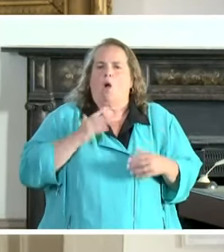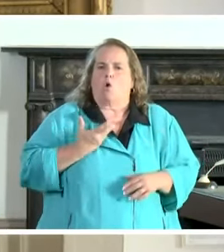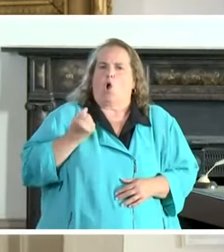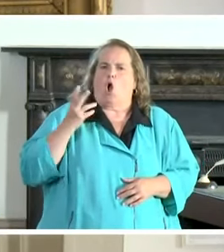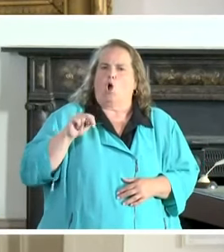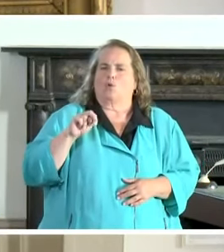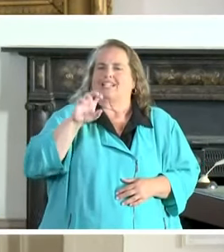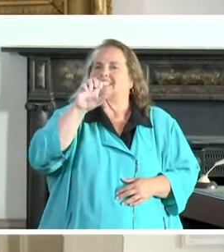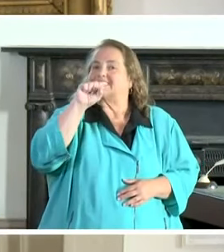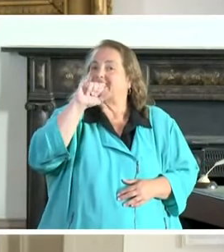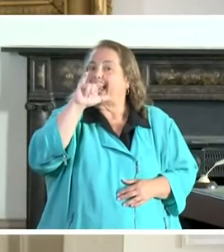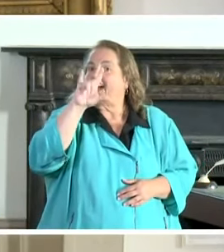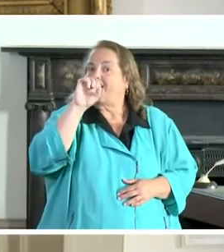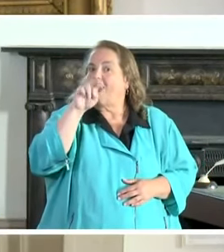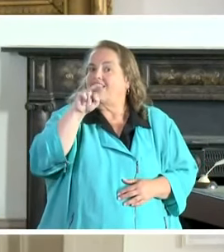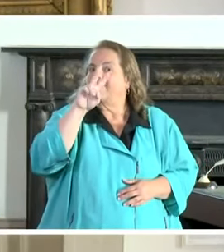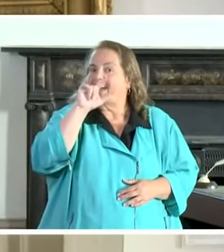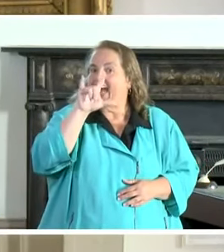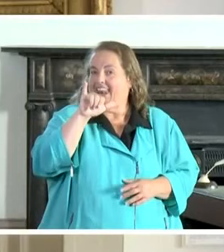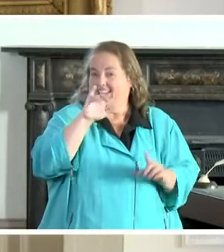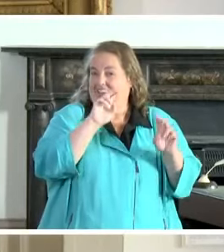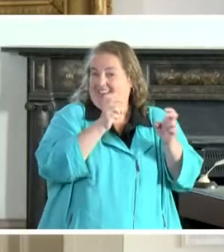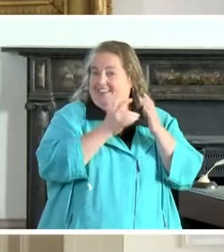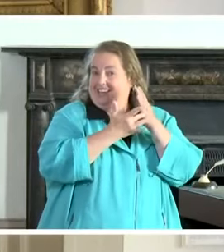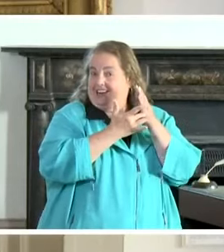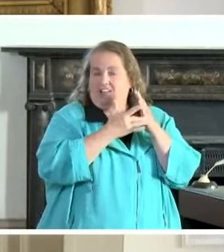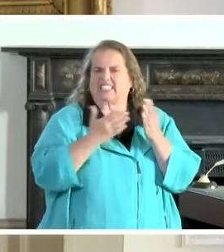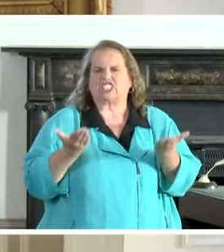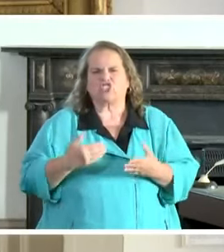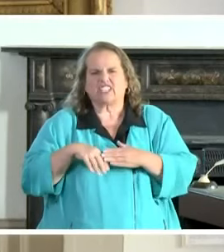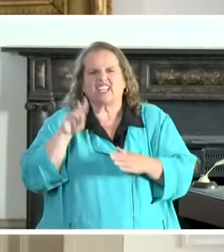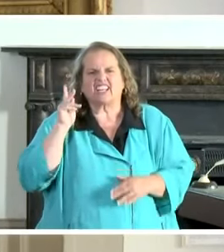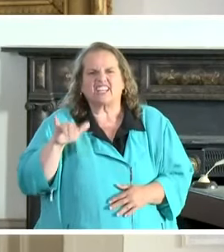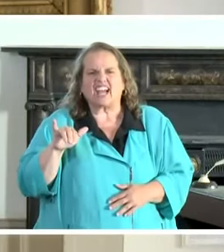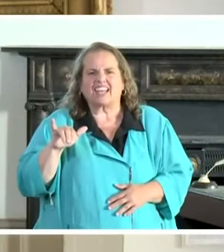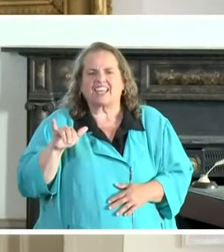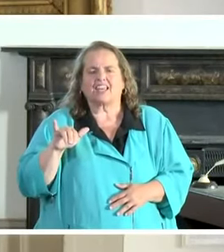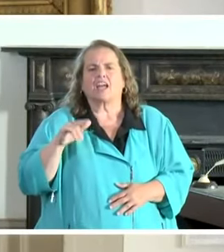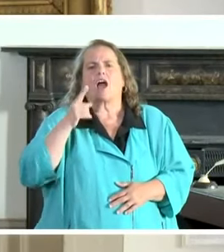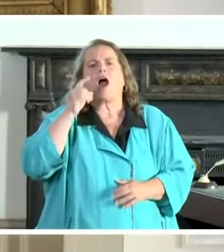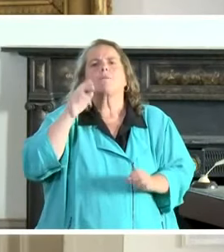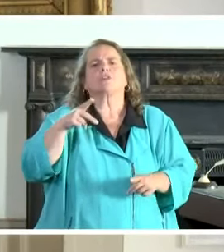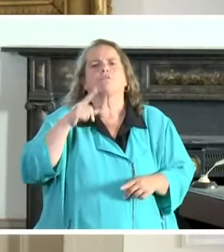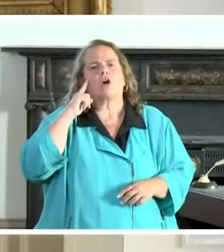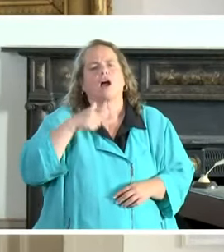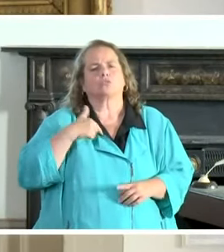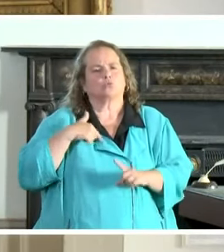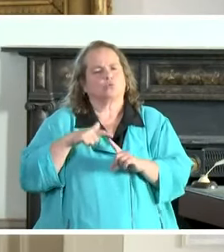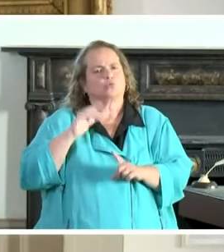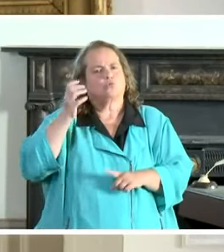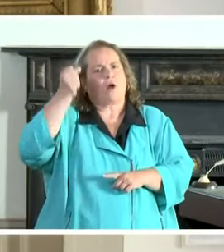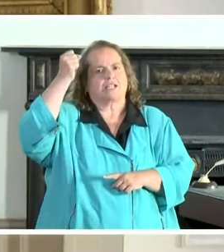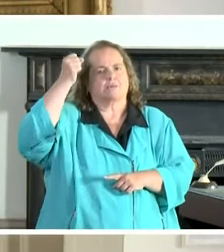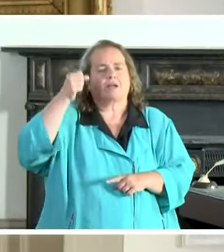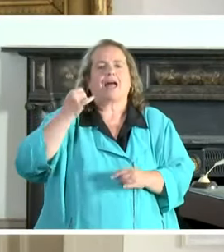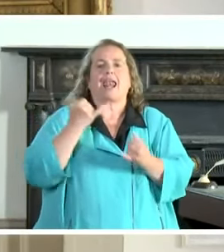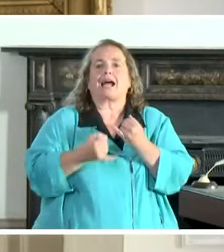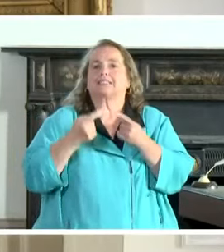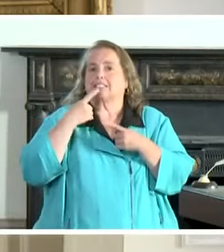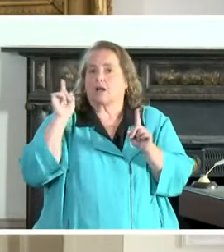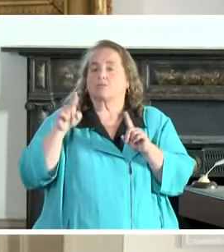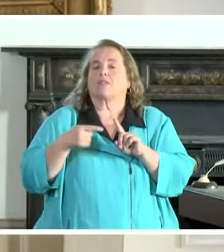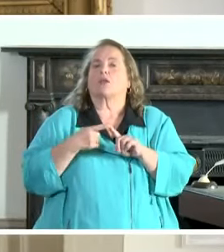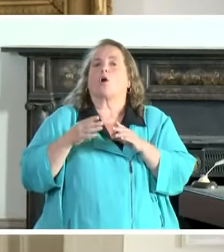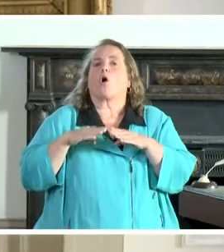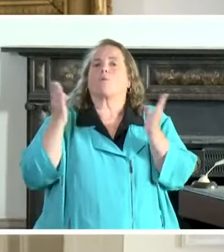right here in Kentucky, and it's an opportunity that we have to grasp. Last announcement, then we'll open